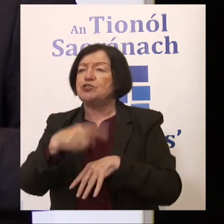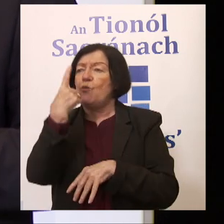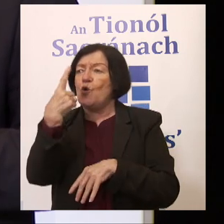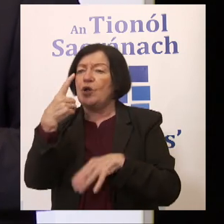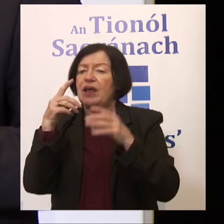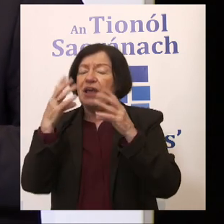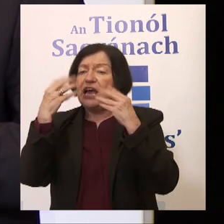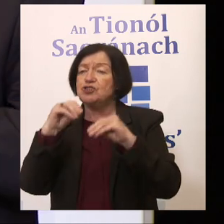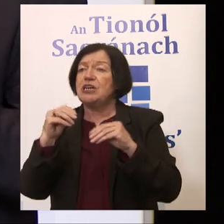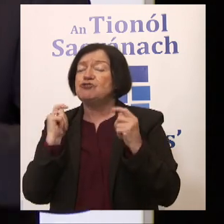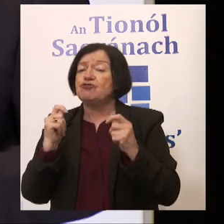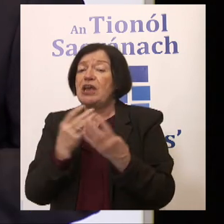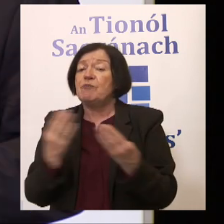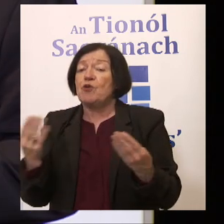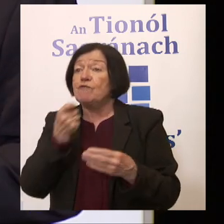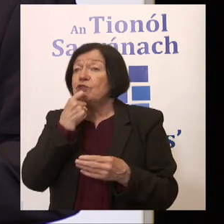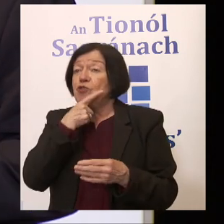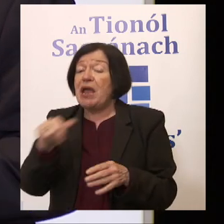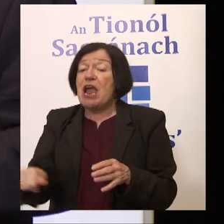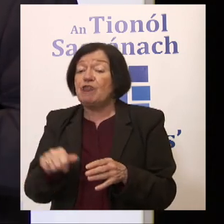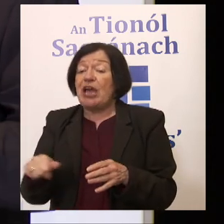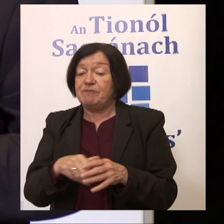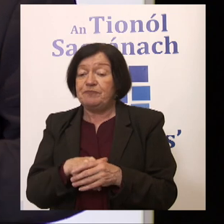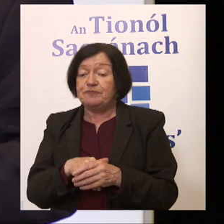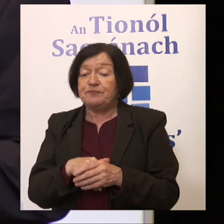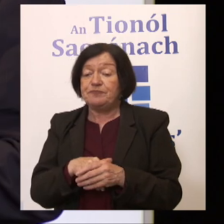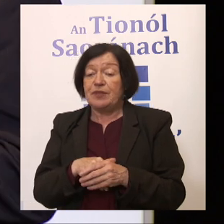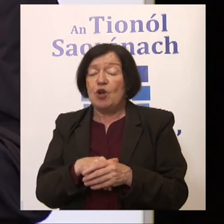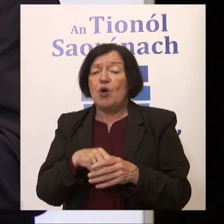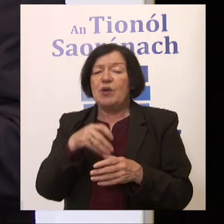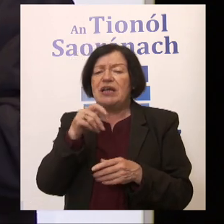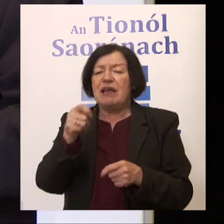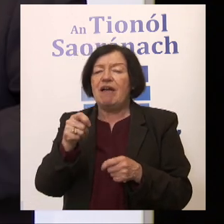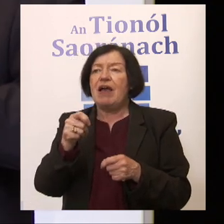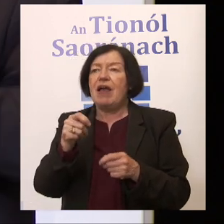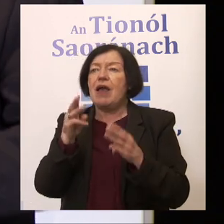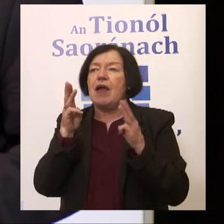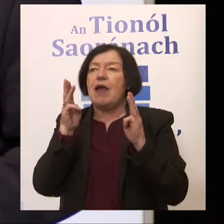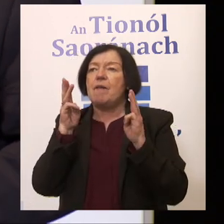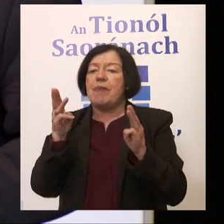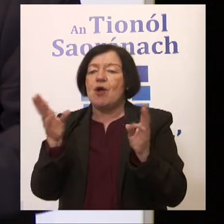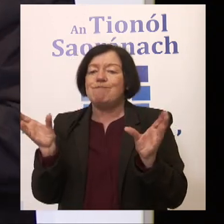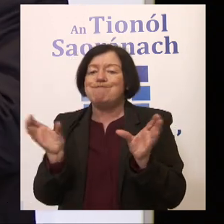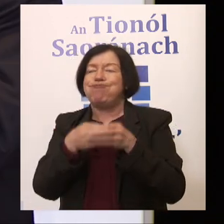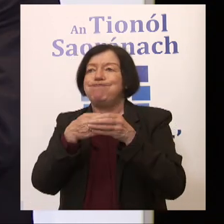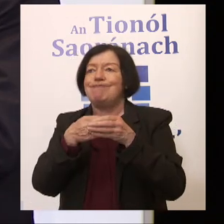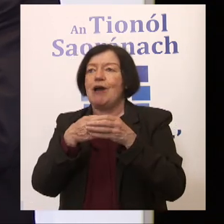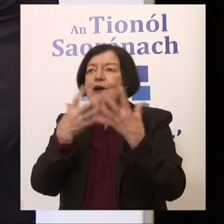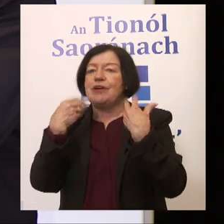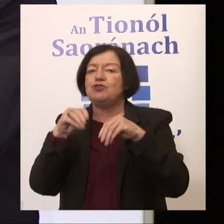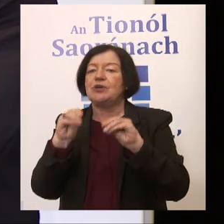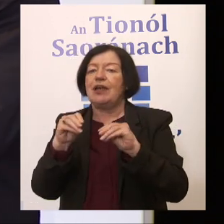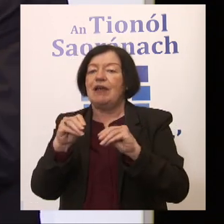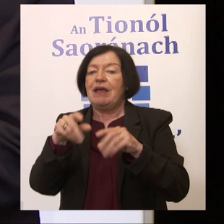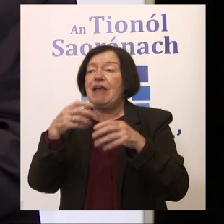education and training board for a Dublin region? Which gives you then a powerhouse of education that exists within